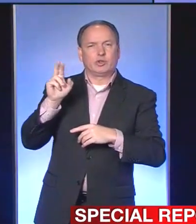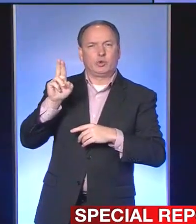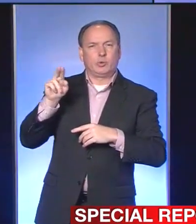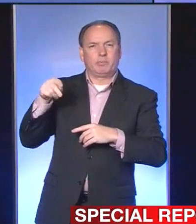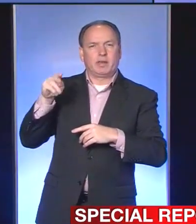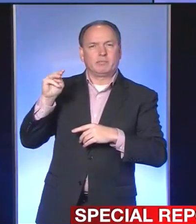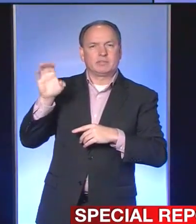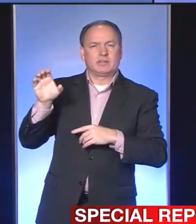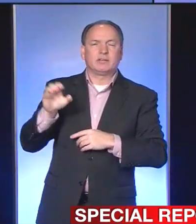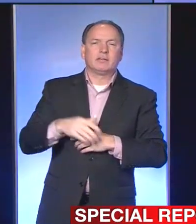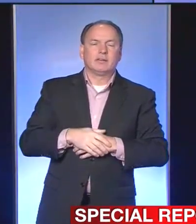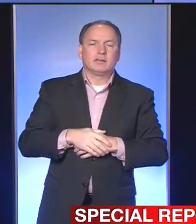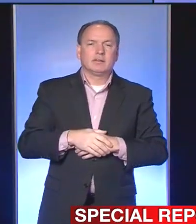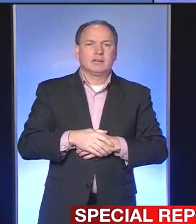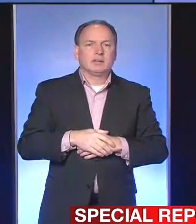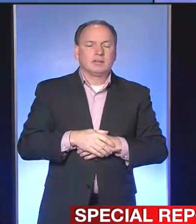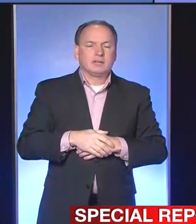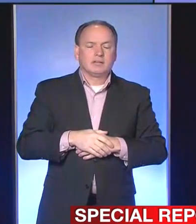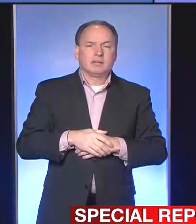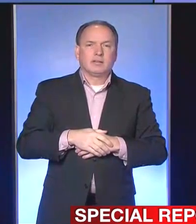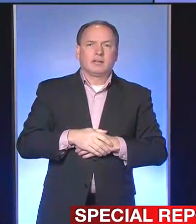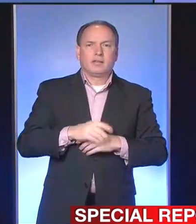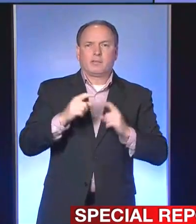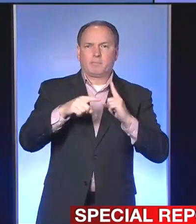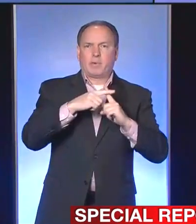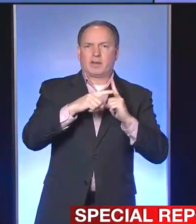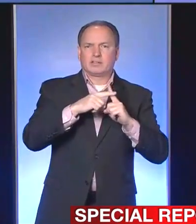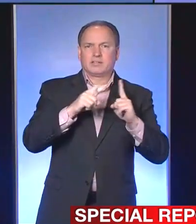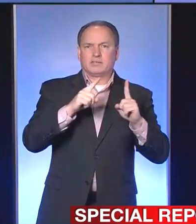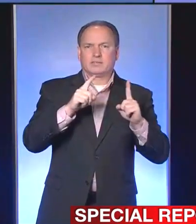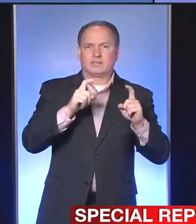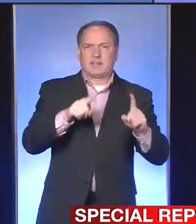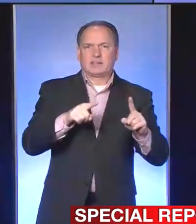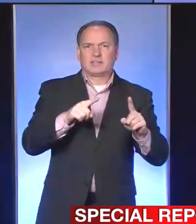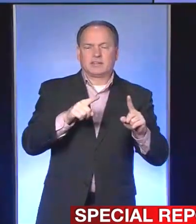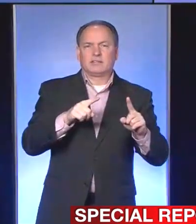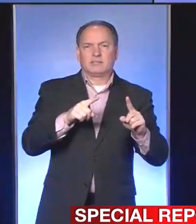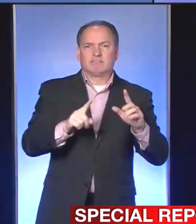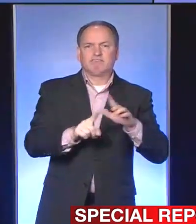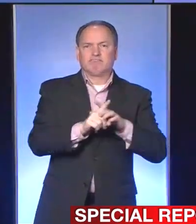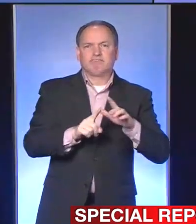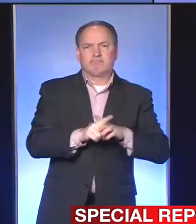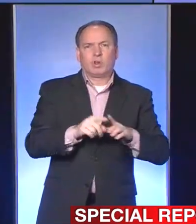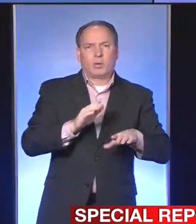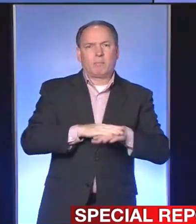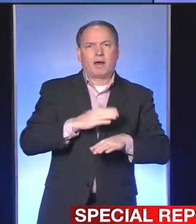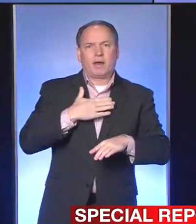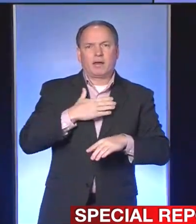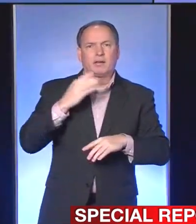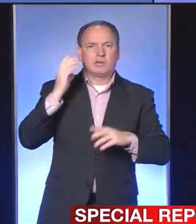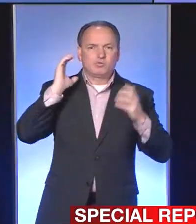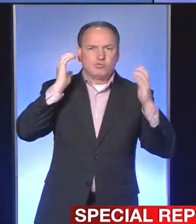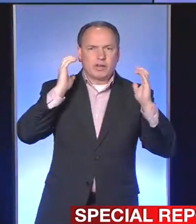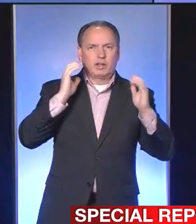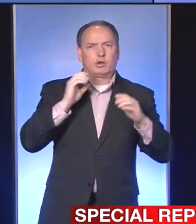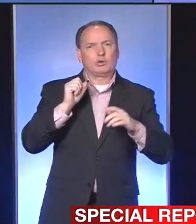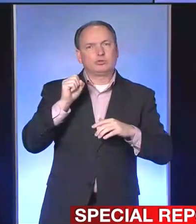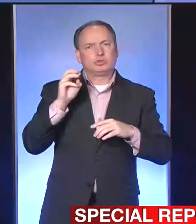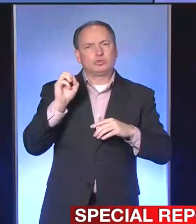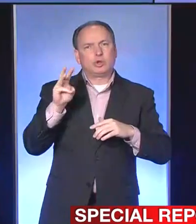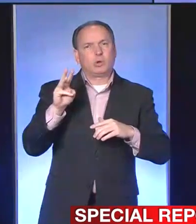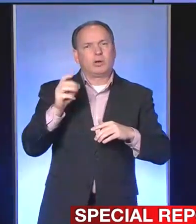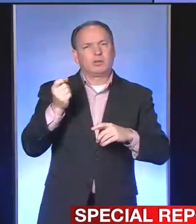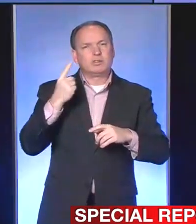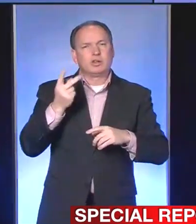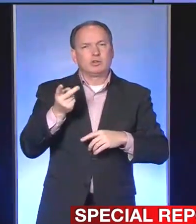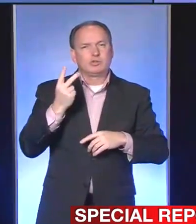This constant of testing keeps on coming up on my radio show. Understanding that there are two tests.